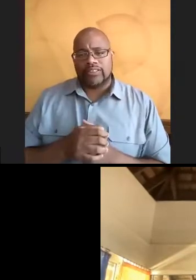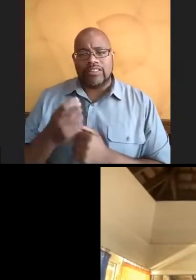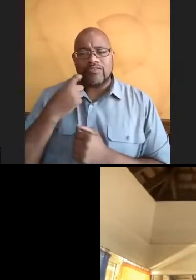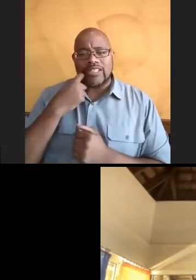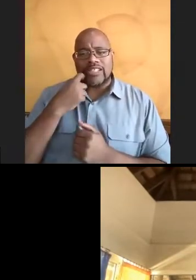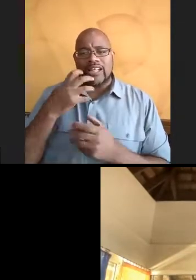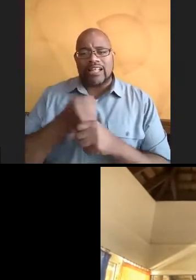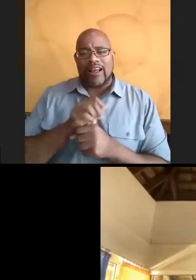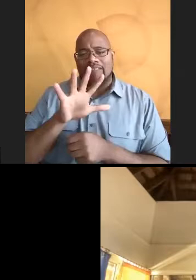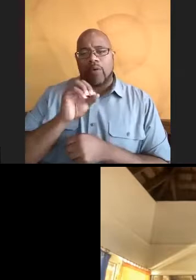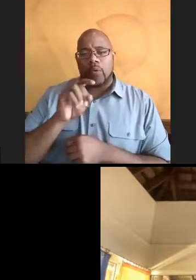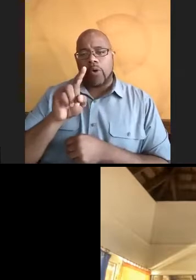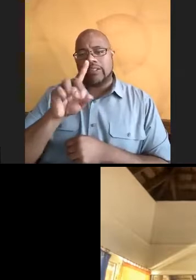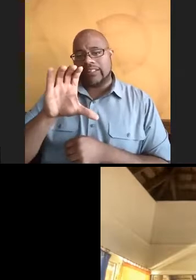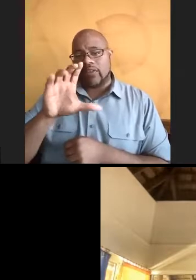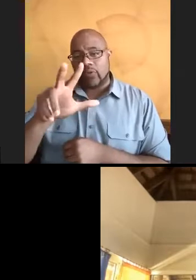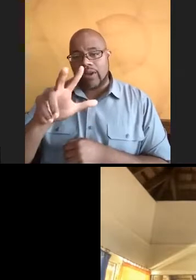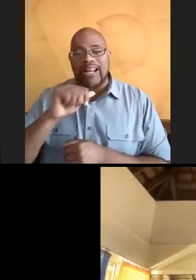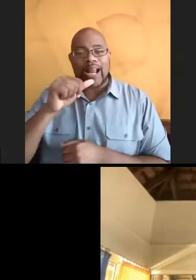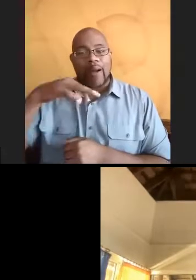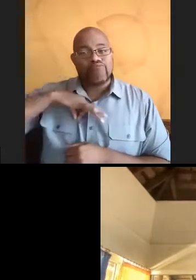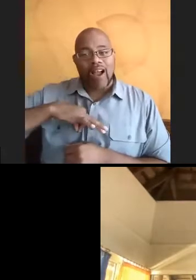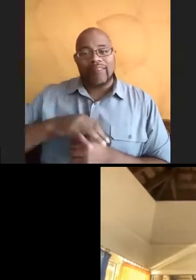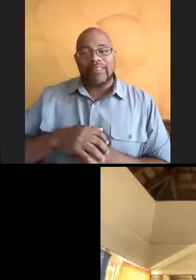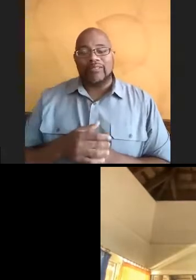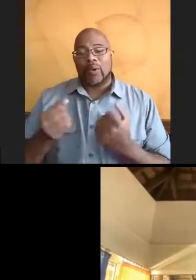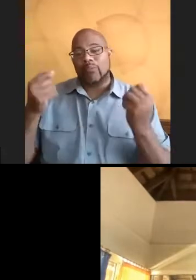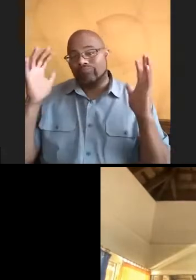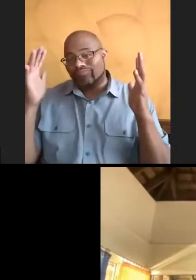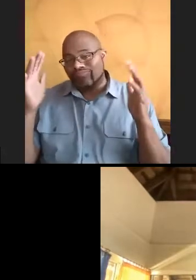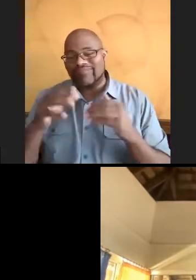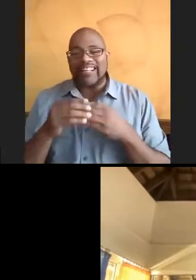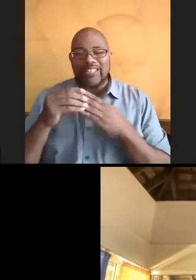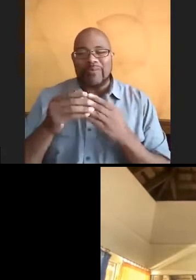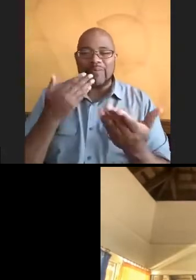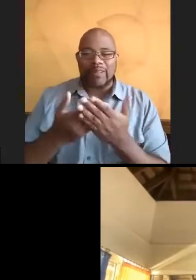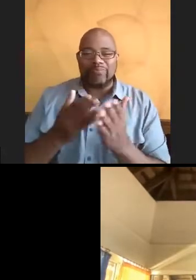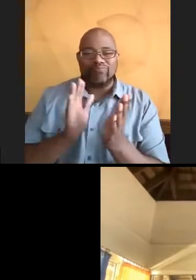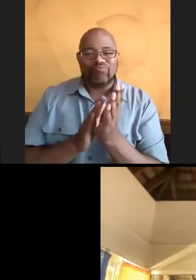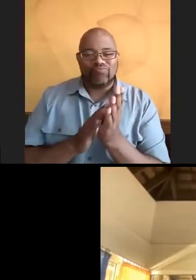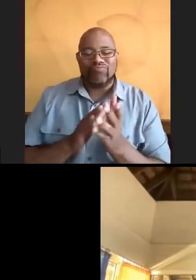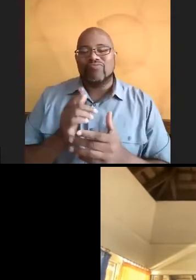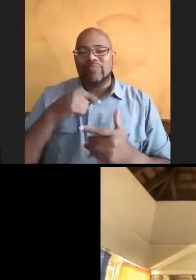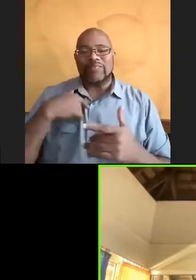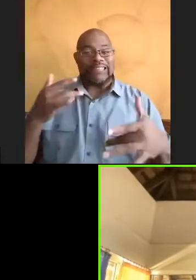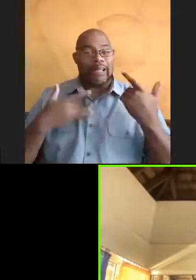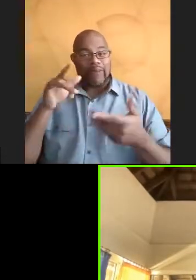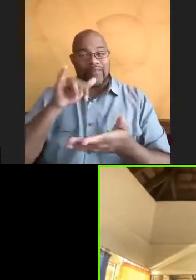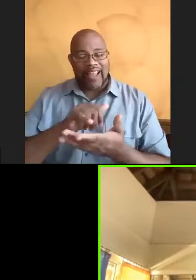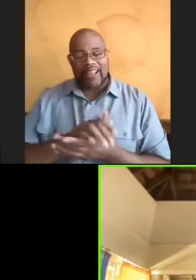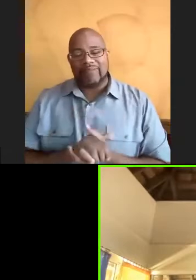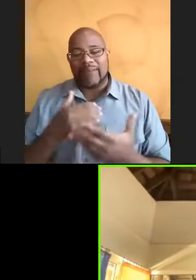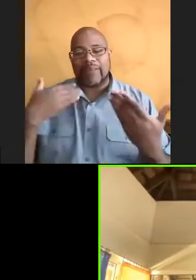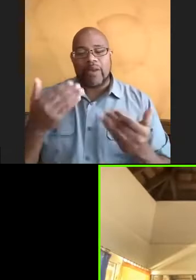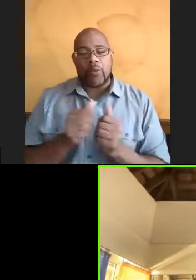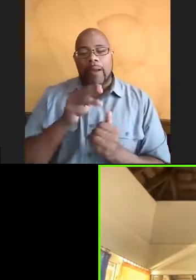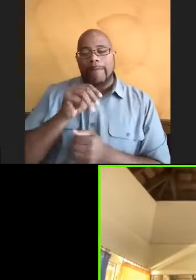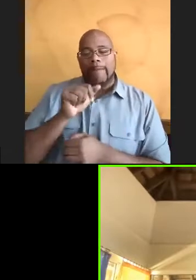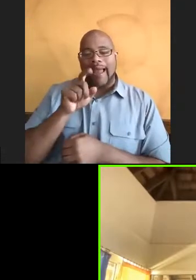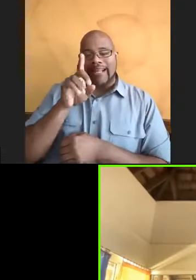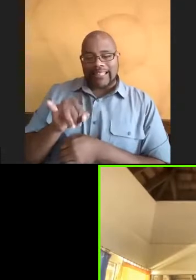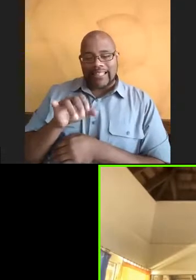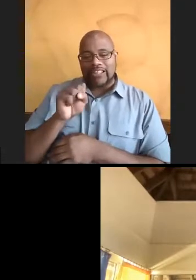got our 501c3 as a nonprofit. So on the leadership side, we're pretty hype about that. And I'm here with Maddie Stewart.